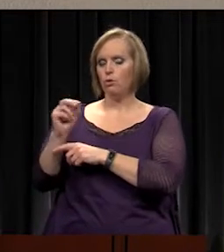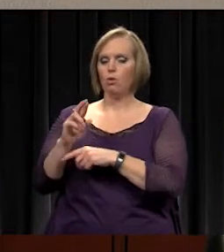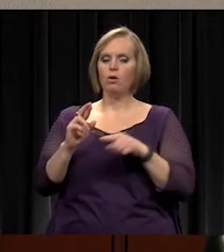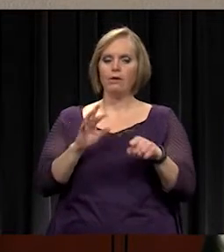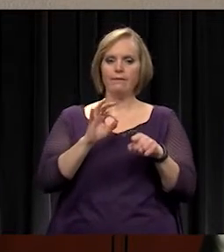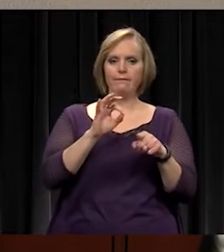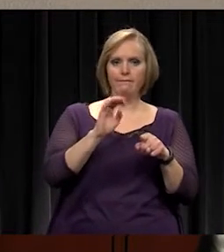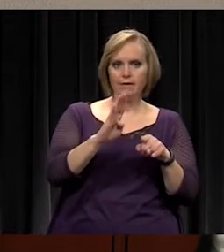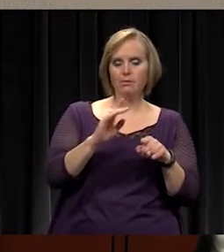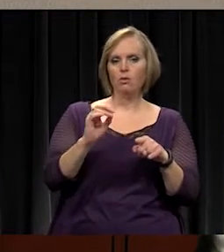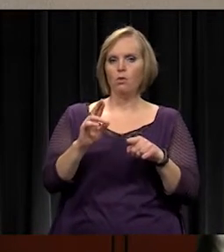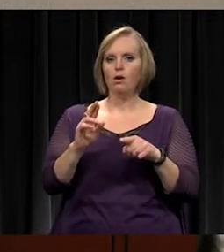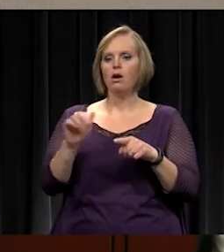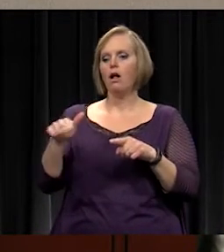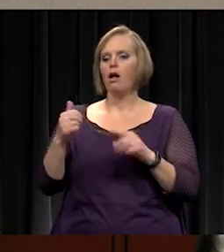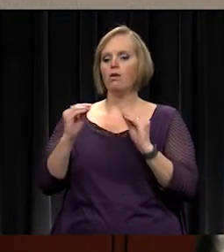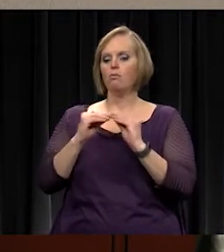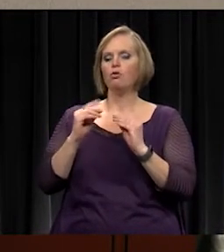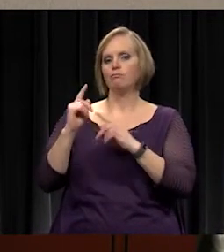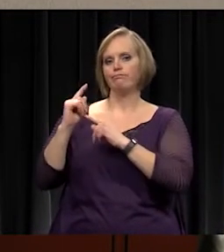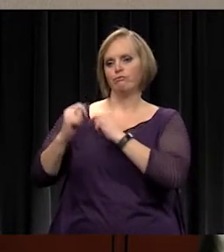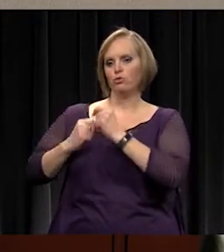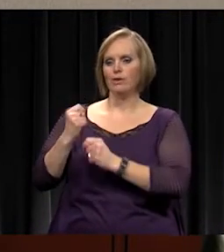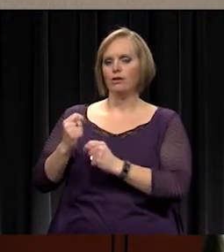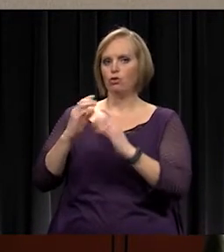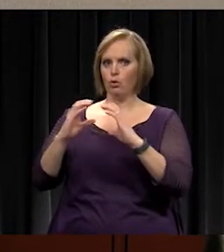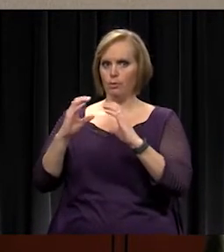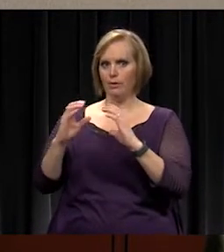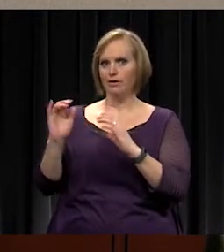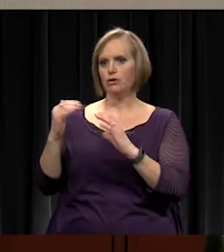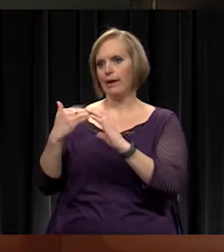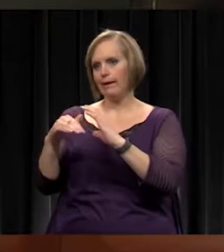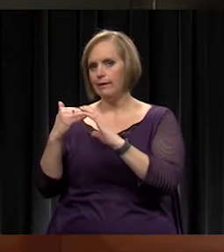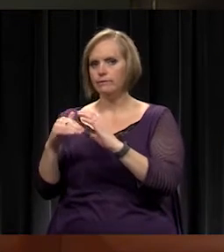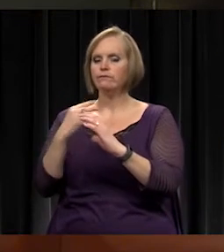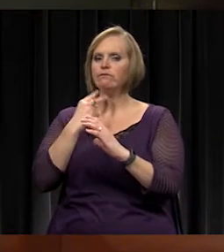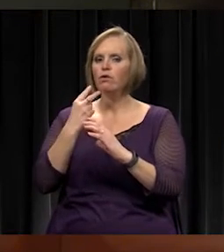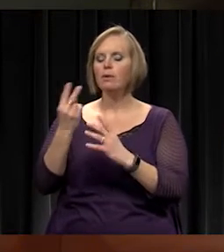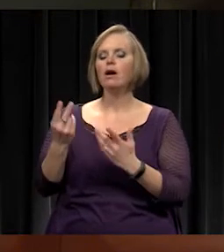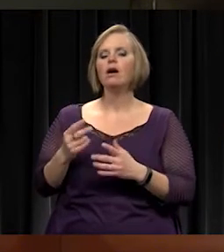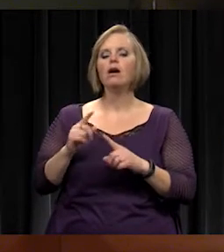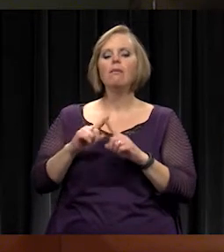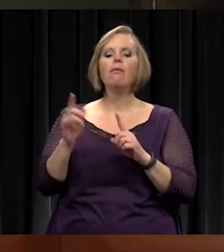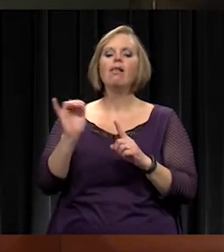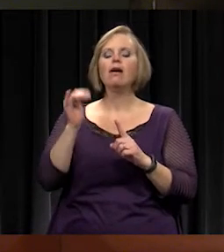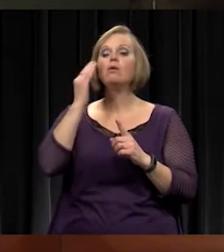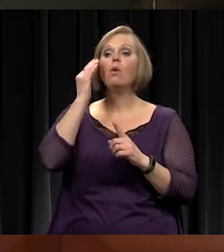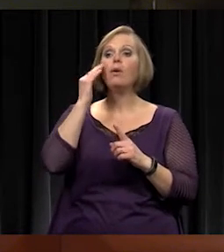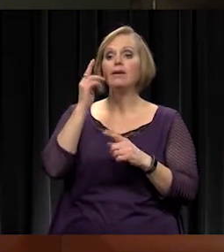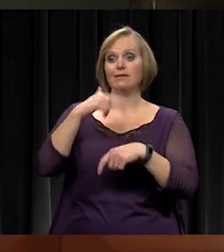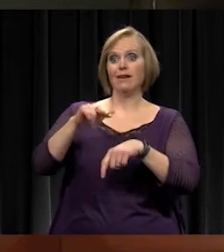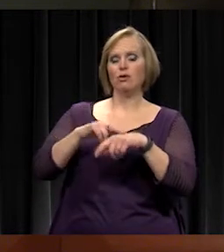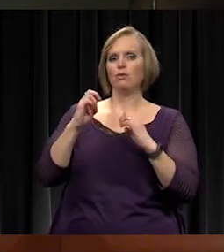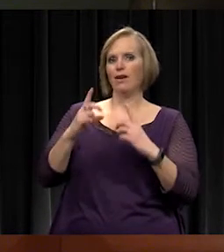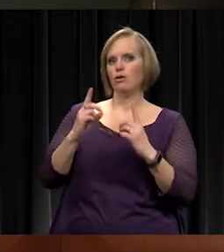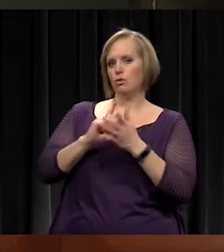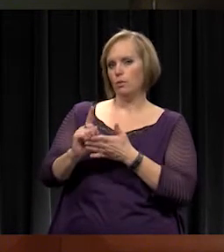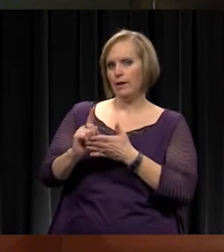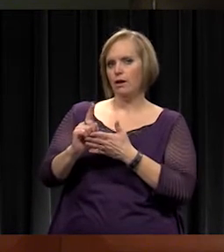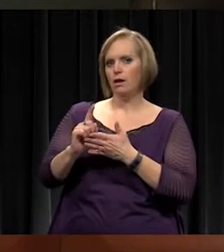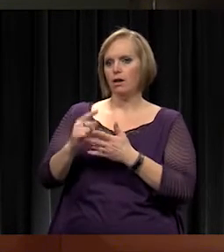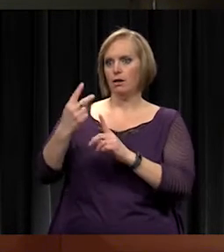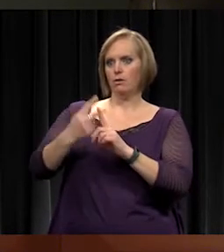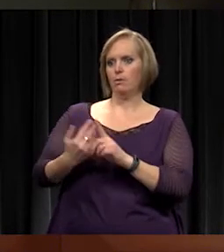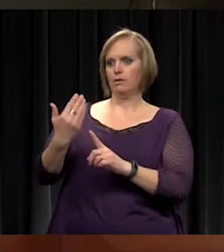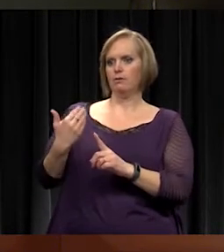more traditional communication tools. How about, I mean, knowing like it's National Educators Week, like two months